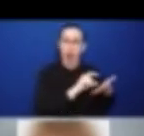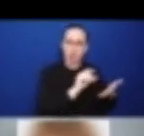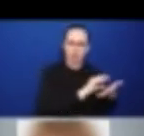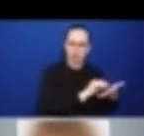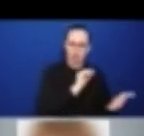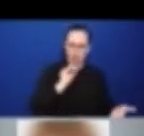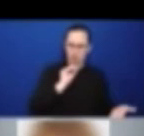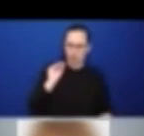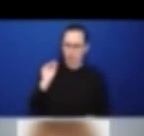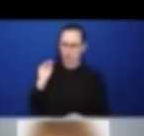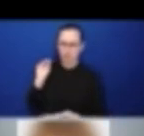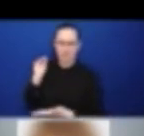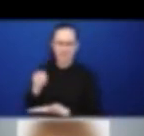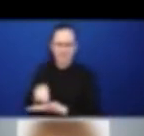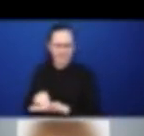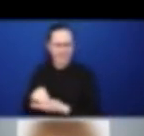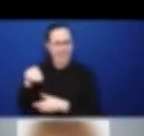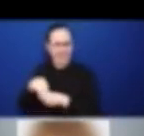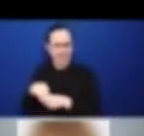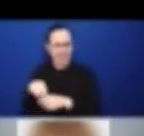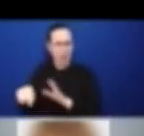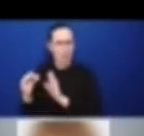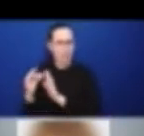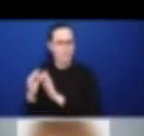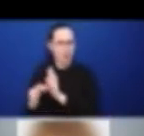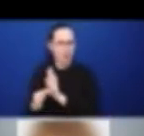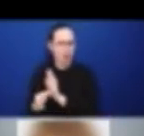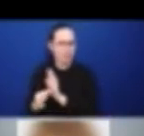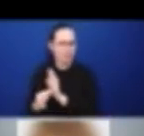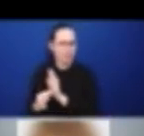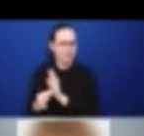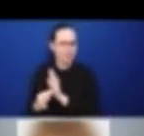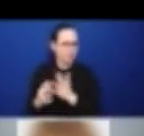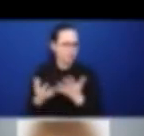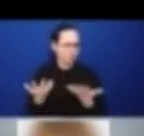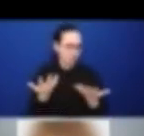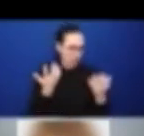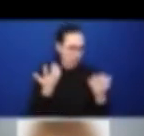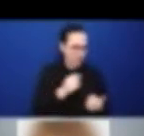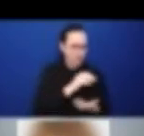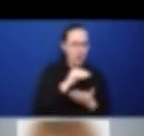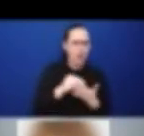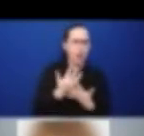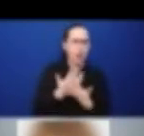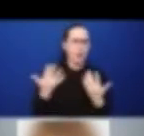And so, you can see the articles that were identified most prominently in the analysis.